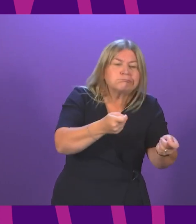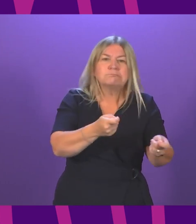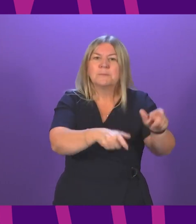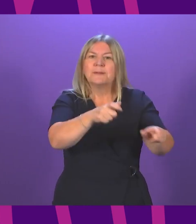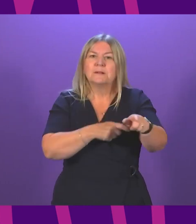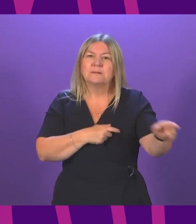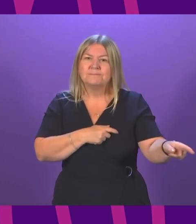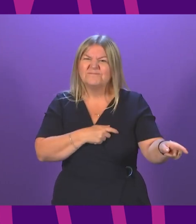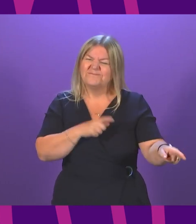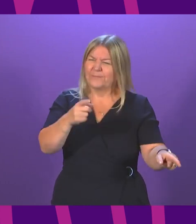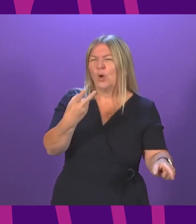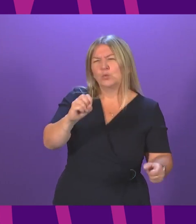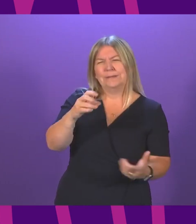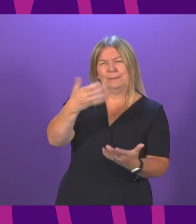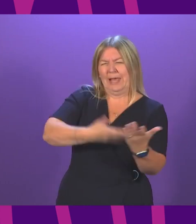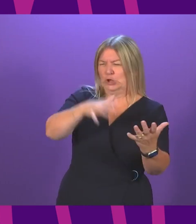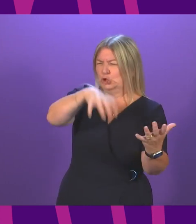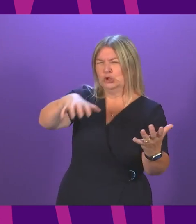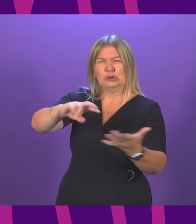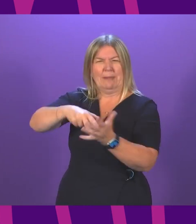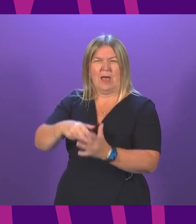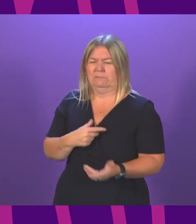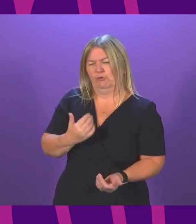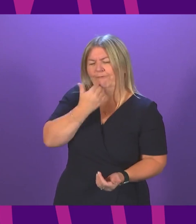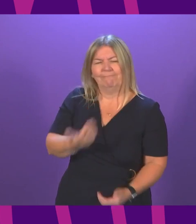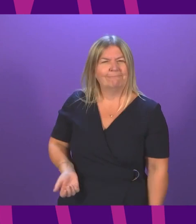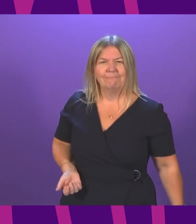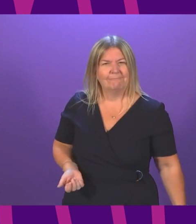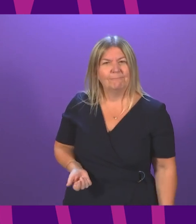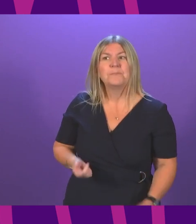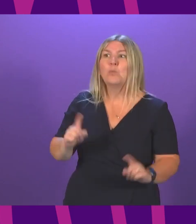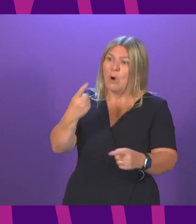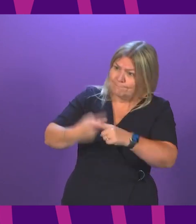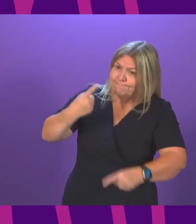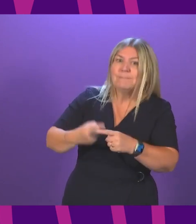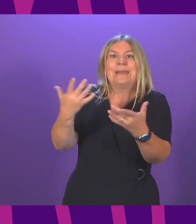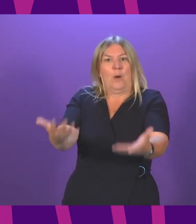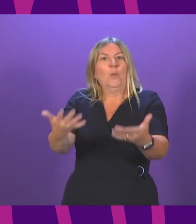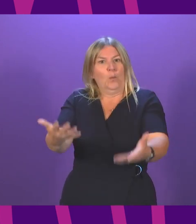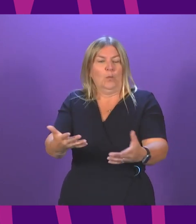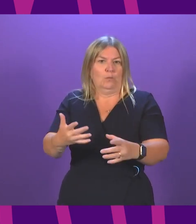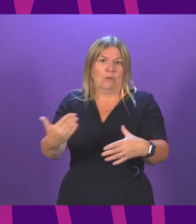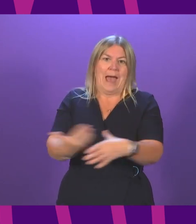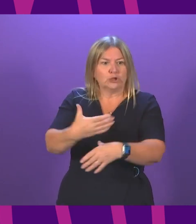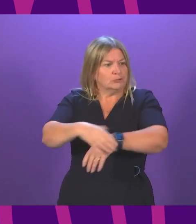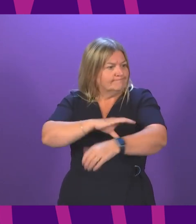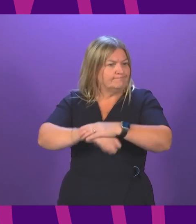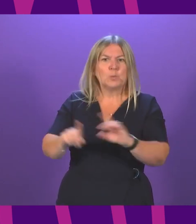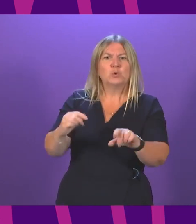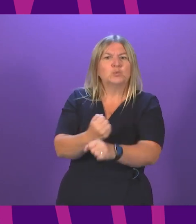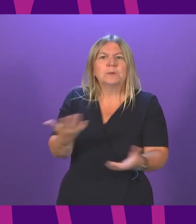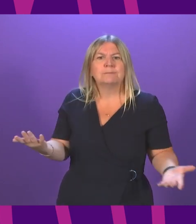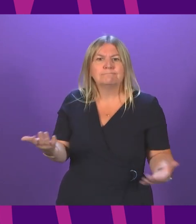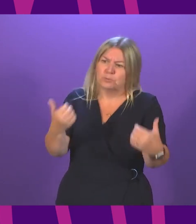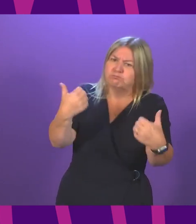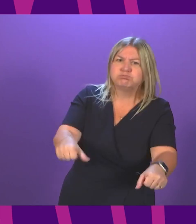enough. Will the First Minister tell us what immediate action the Scottish Government is taking to